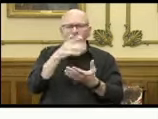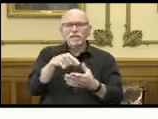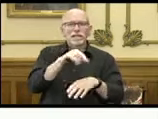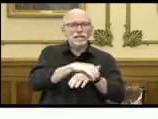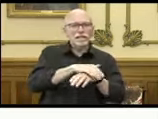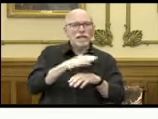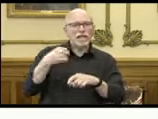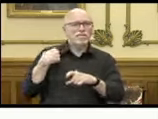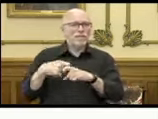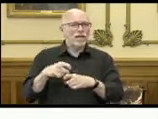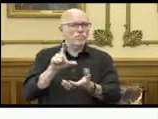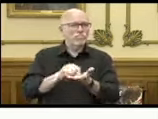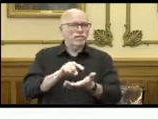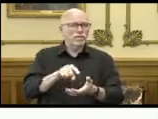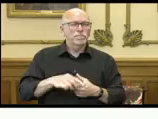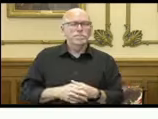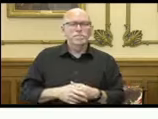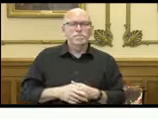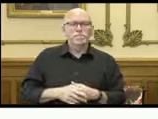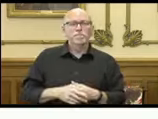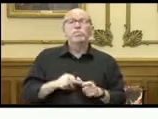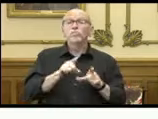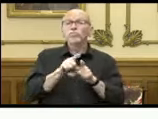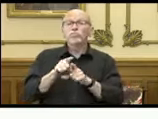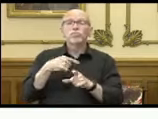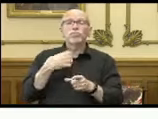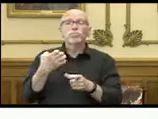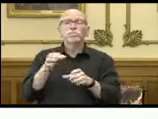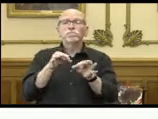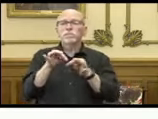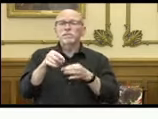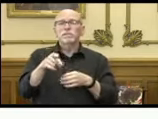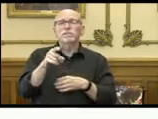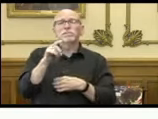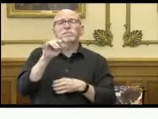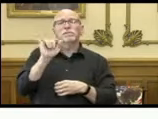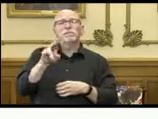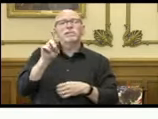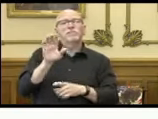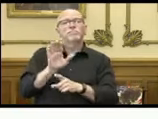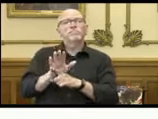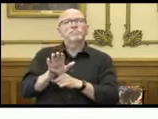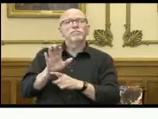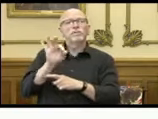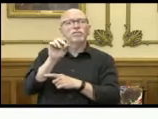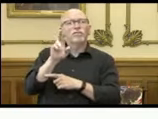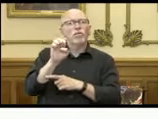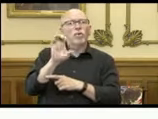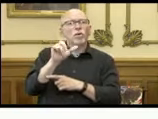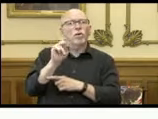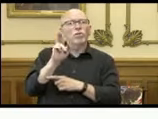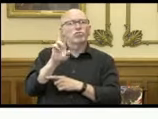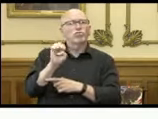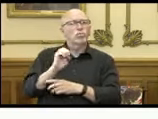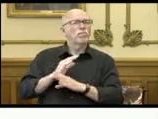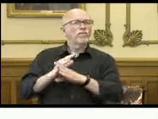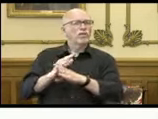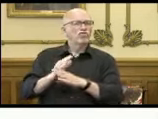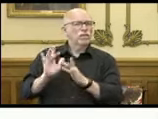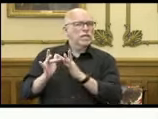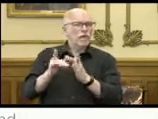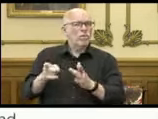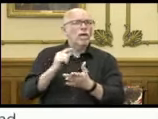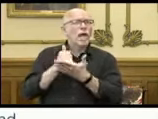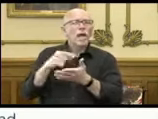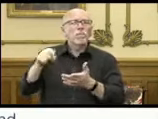and in Spanish. Now, I also want to talk about Indiana's foreclosure prevention network, which helps Indiana